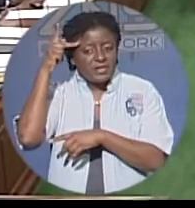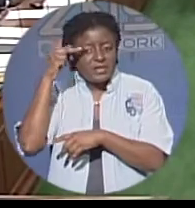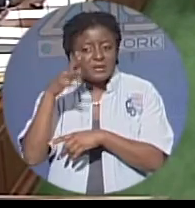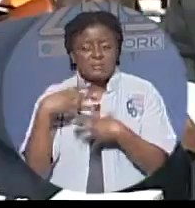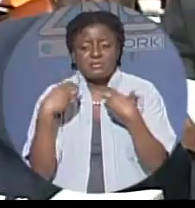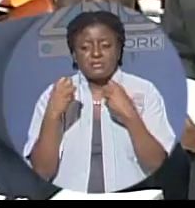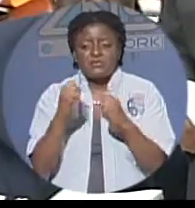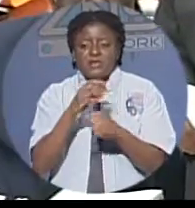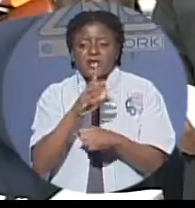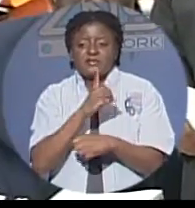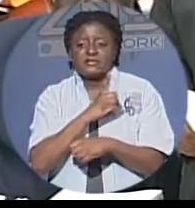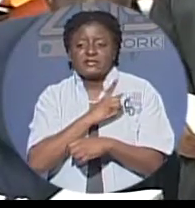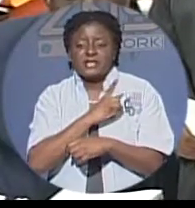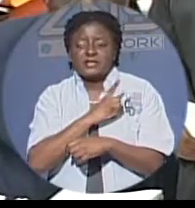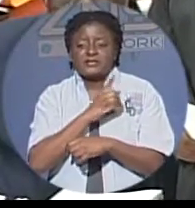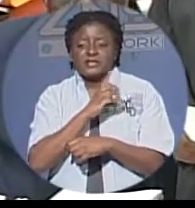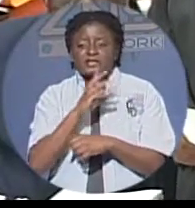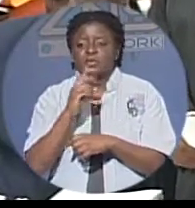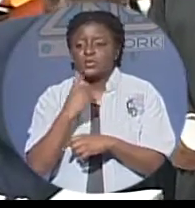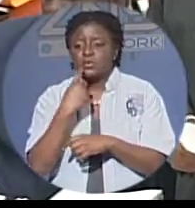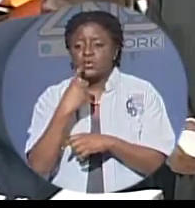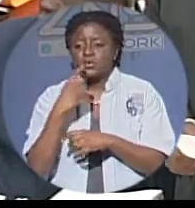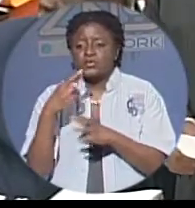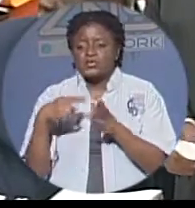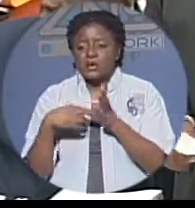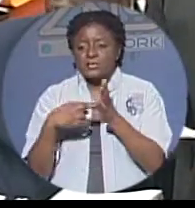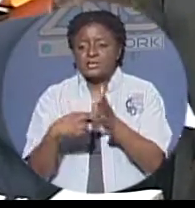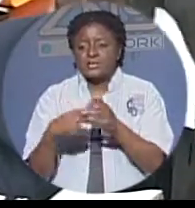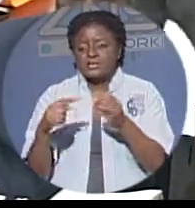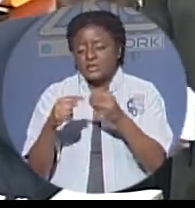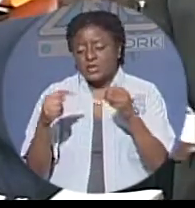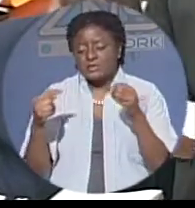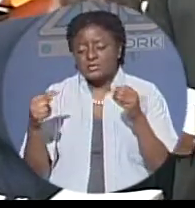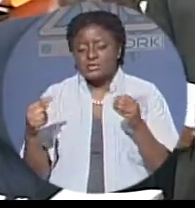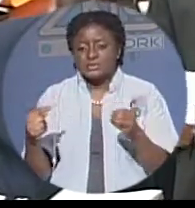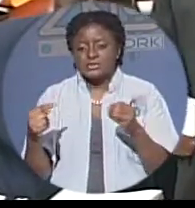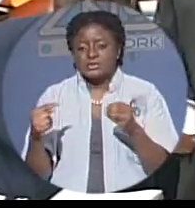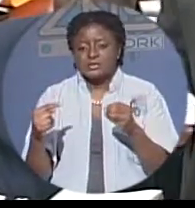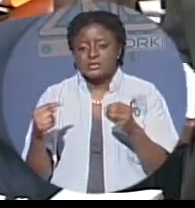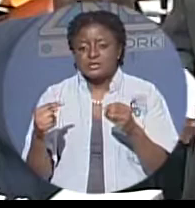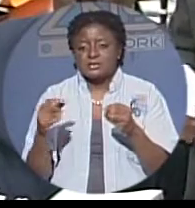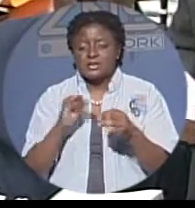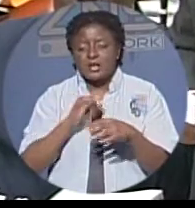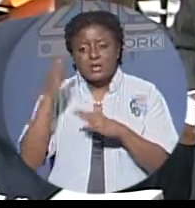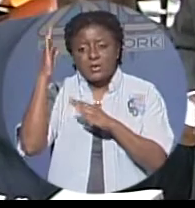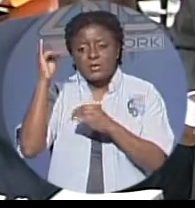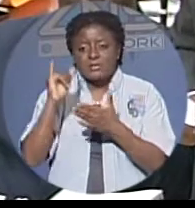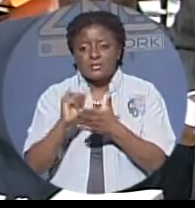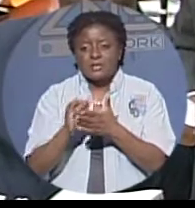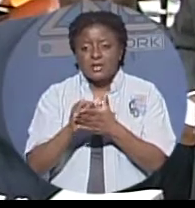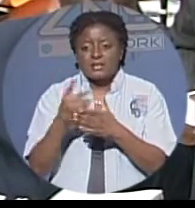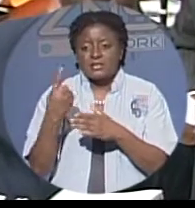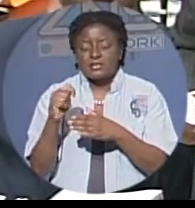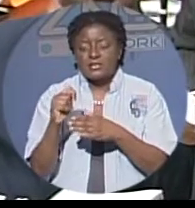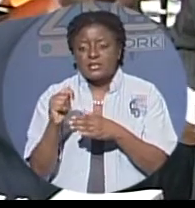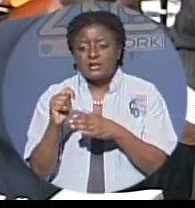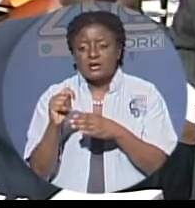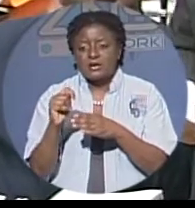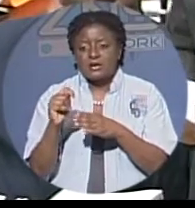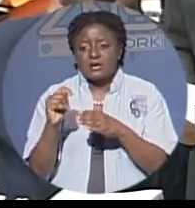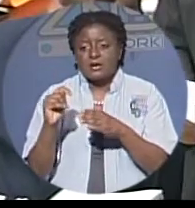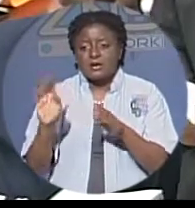opposition it is my hope that the boundaries commission or the constituencies commission as it is properly called